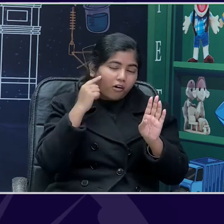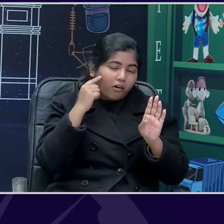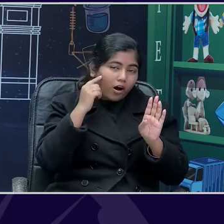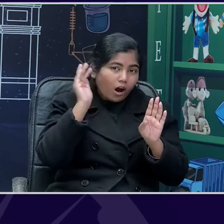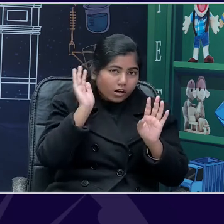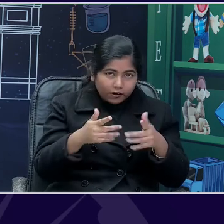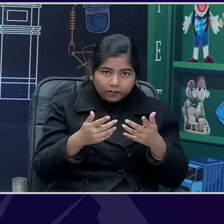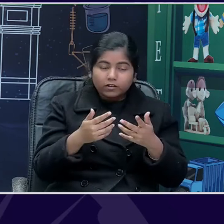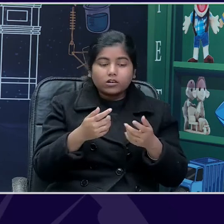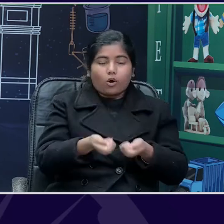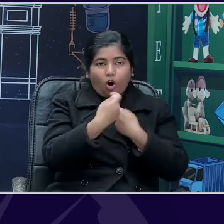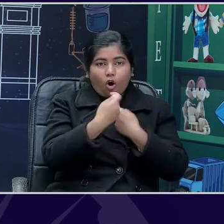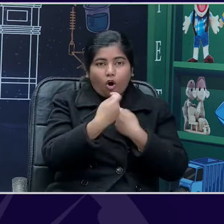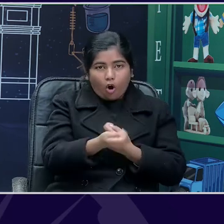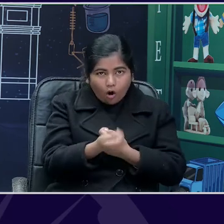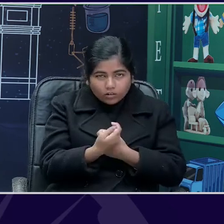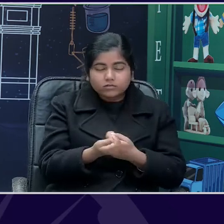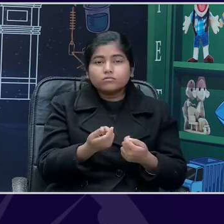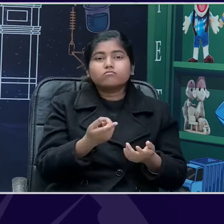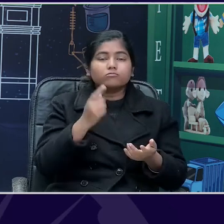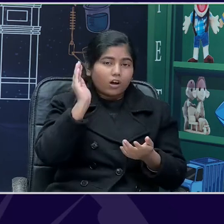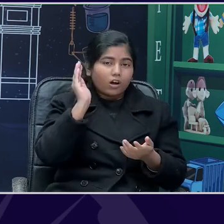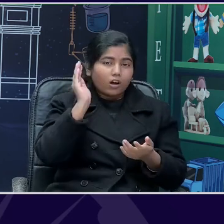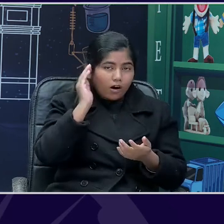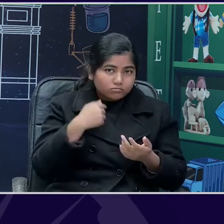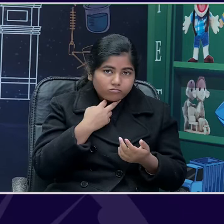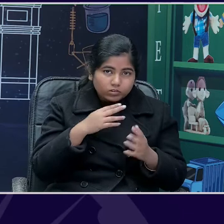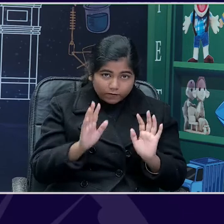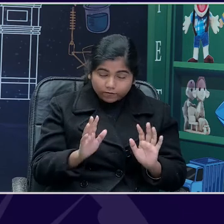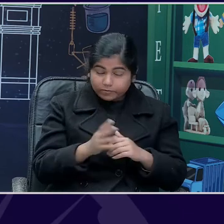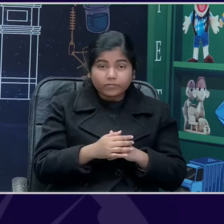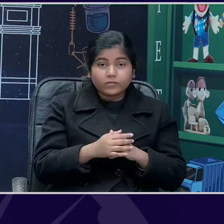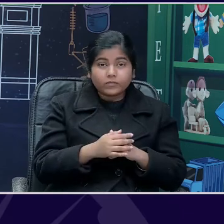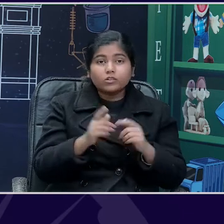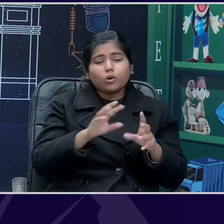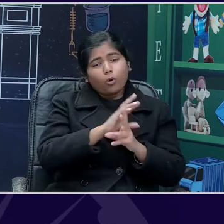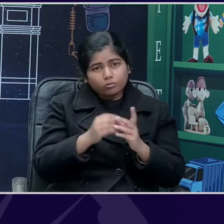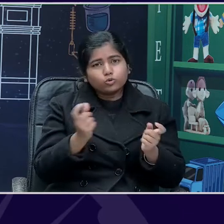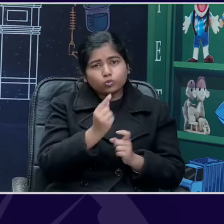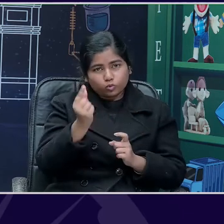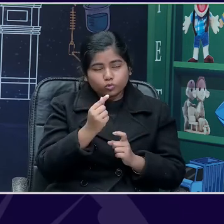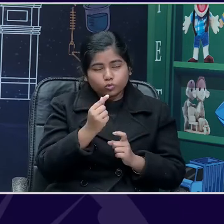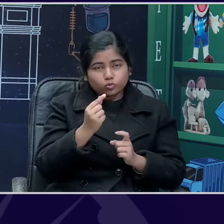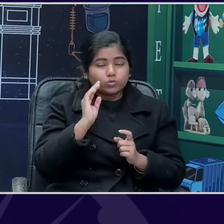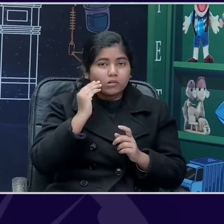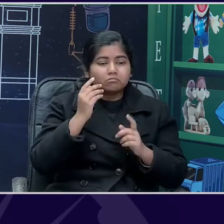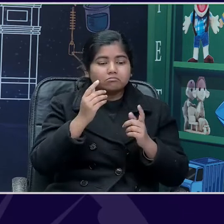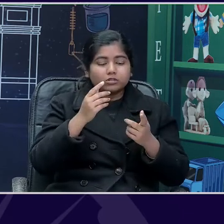or horse hooves at one point. So, are going to use all of those sounds while we teach the lesson.